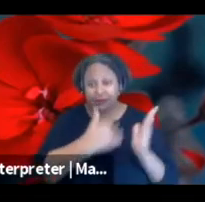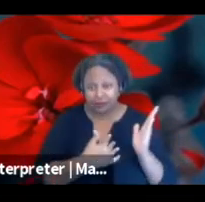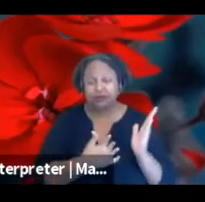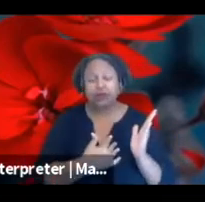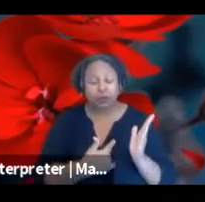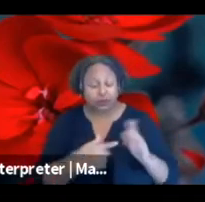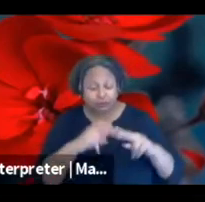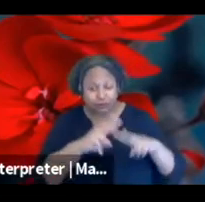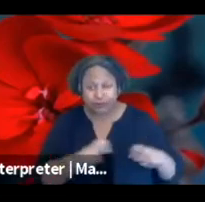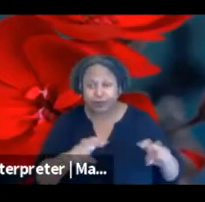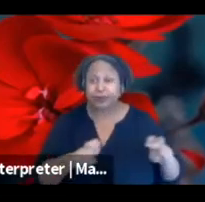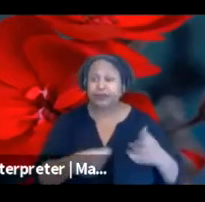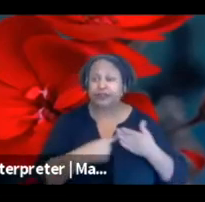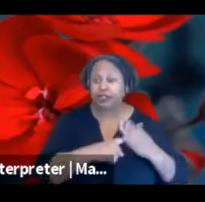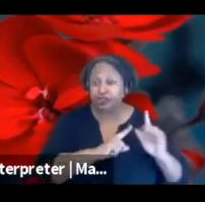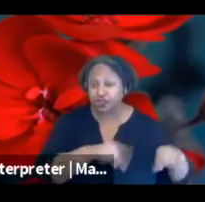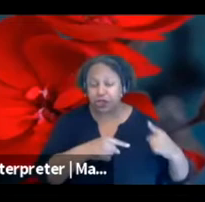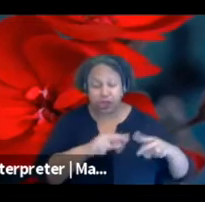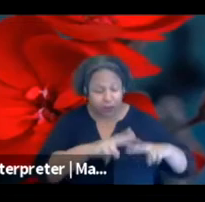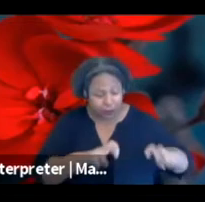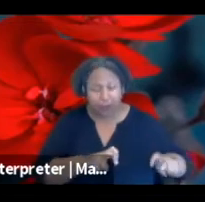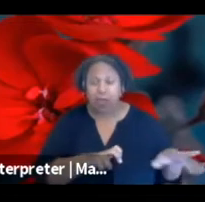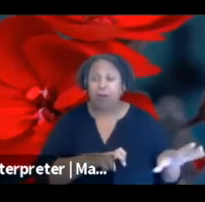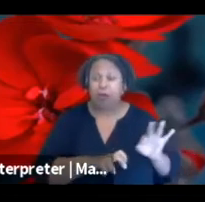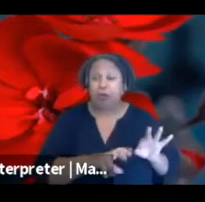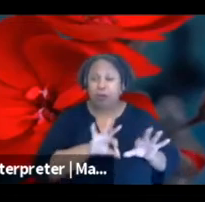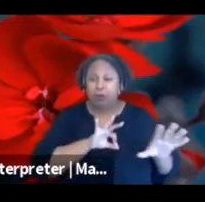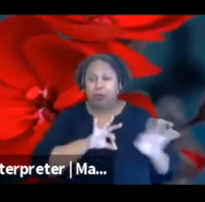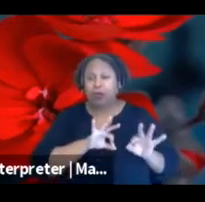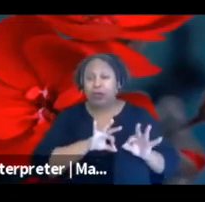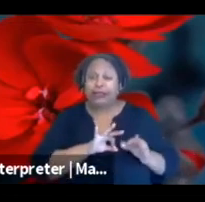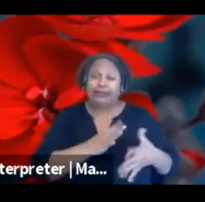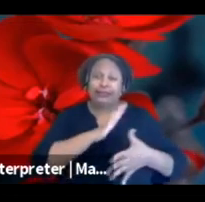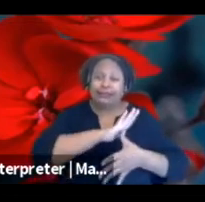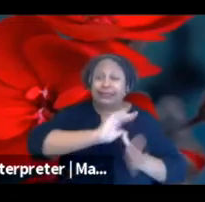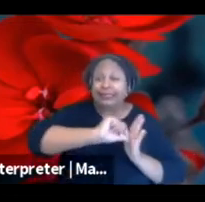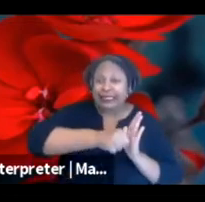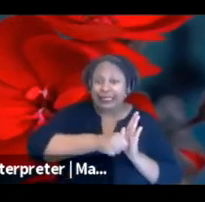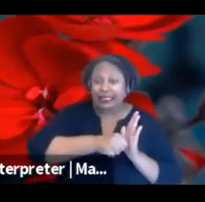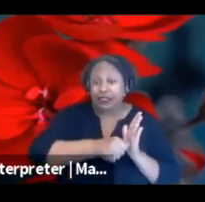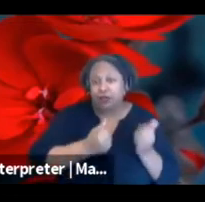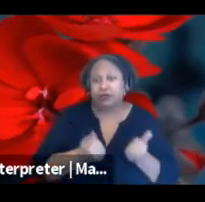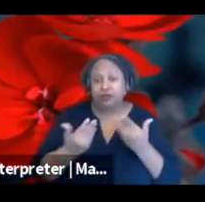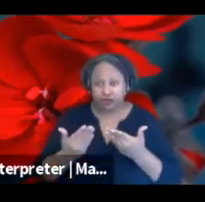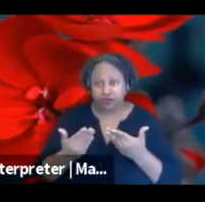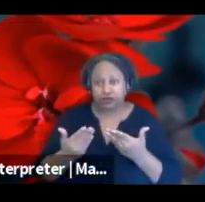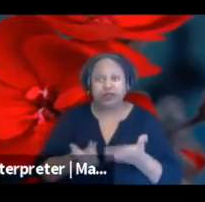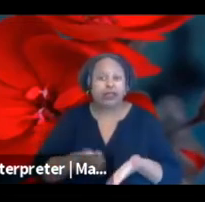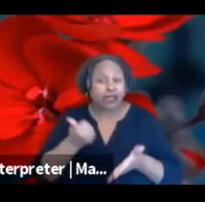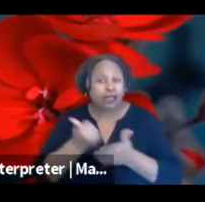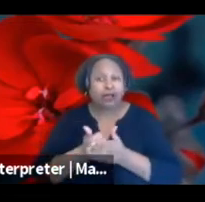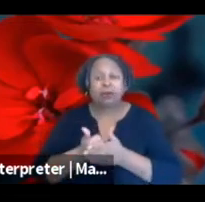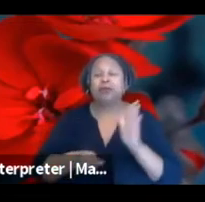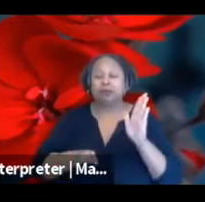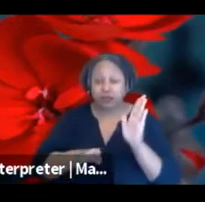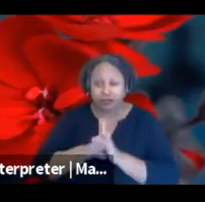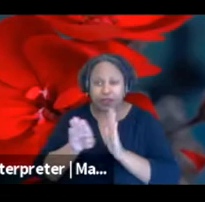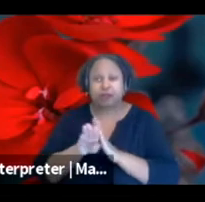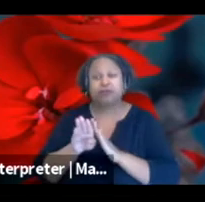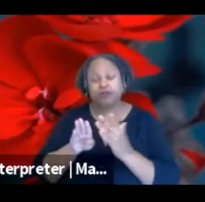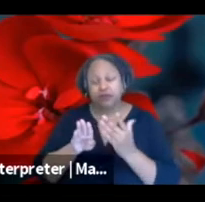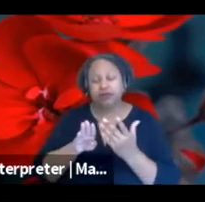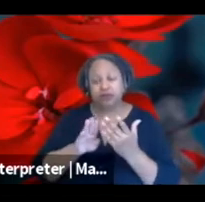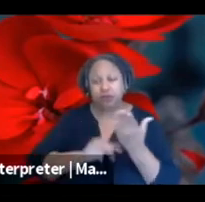were having, and we pulled out some of the key recommendations. And that really informed the program design that I'm going to share with you today.